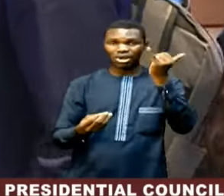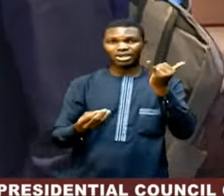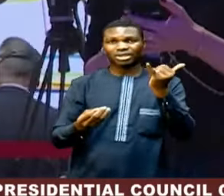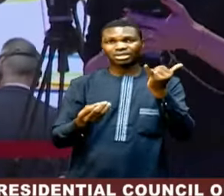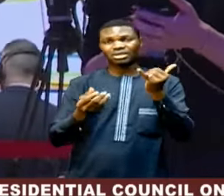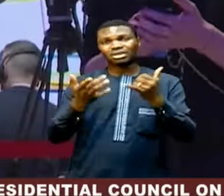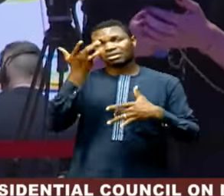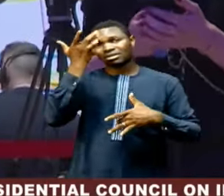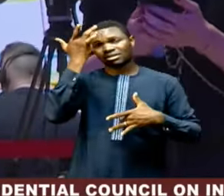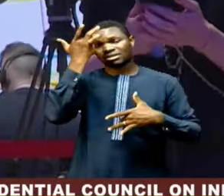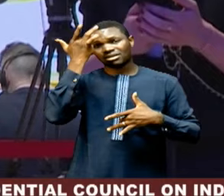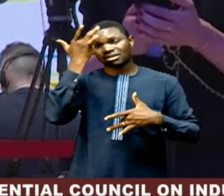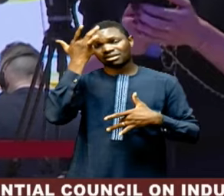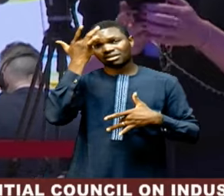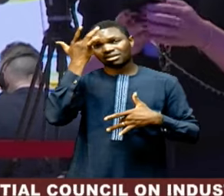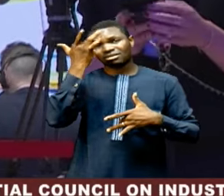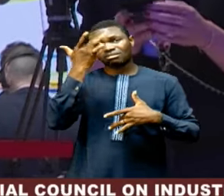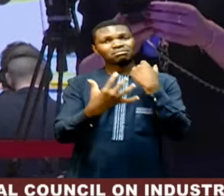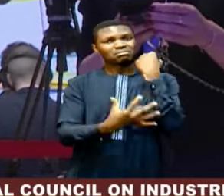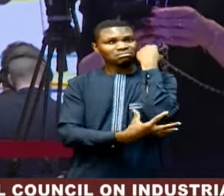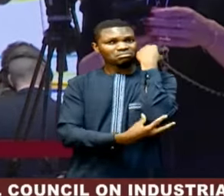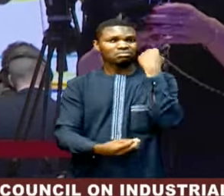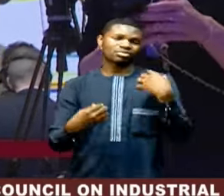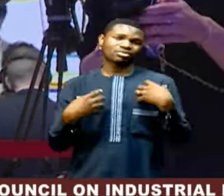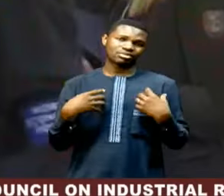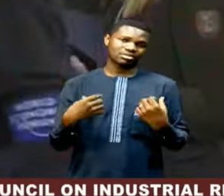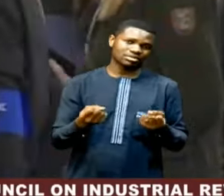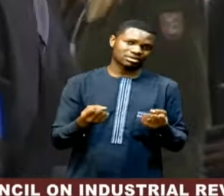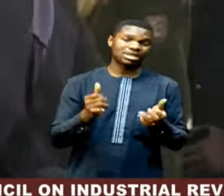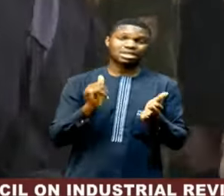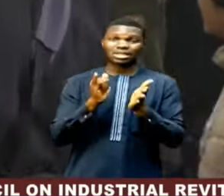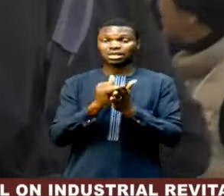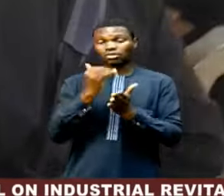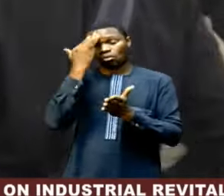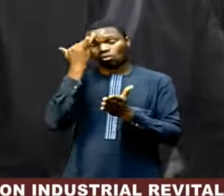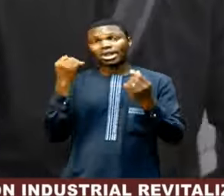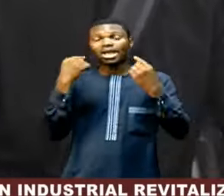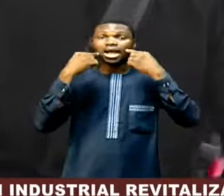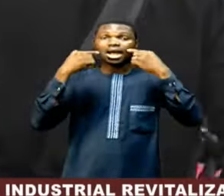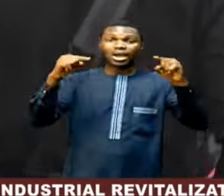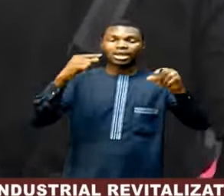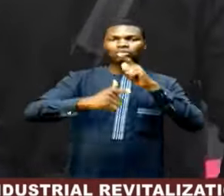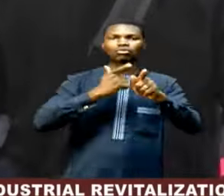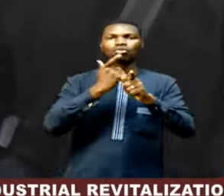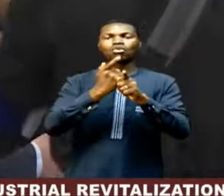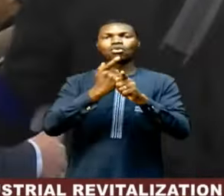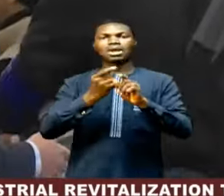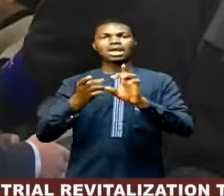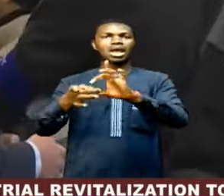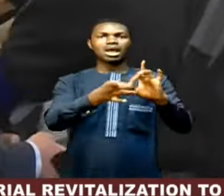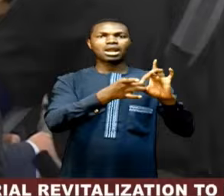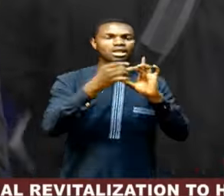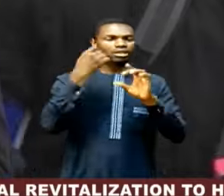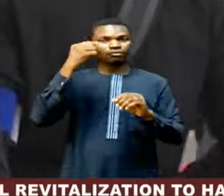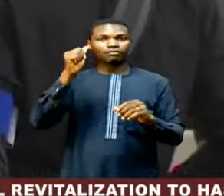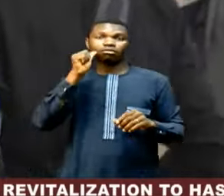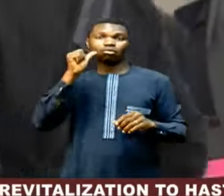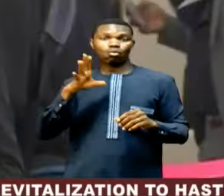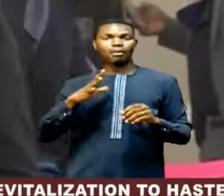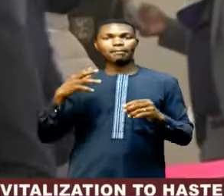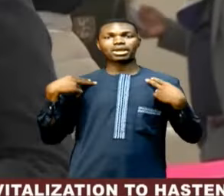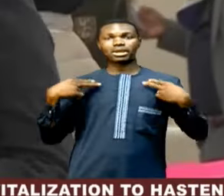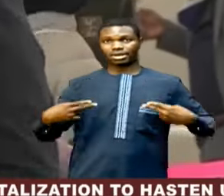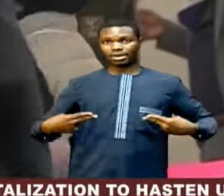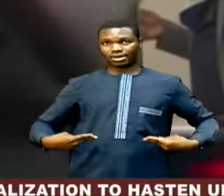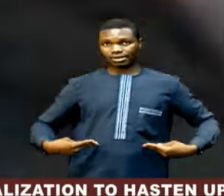per woman every year. The forum announces the launching of a global alliance for women's health with a $55 million pledge